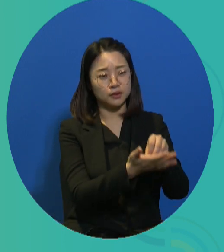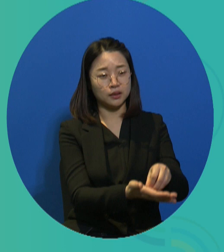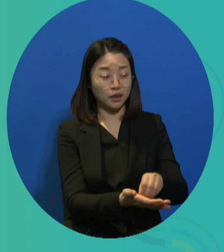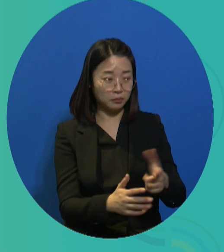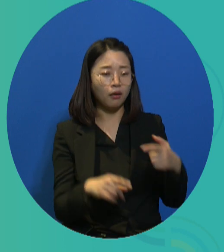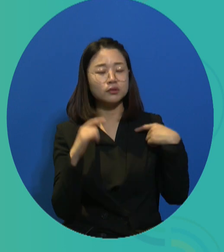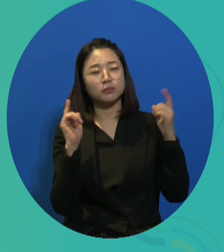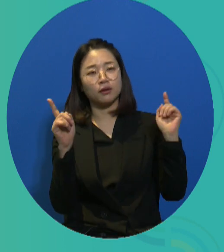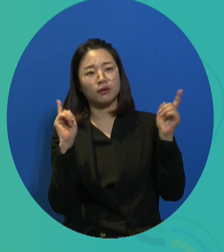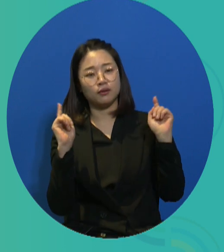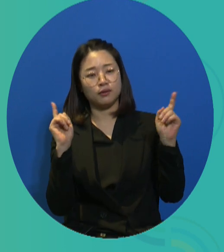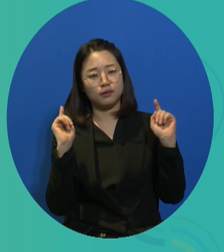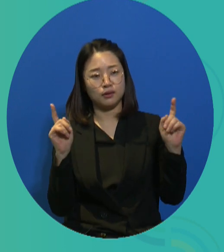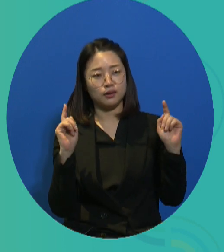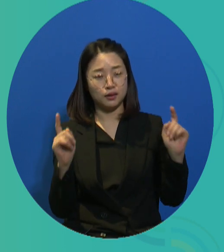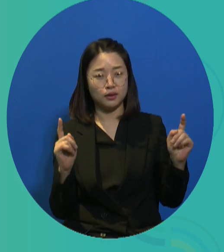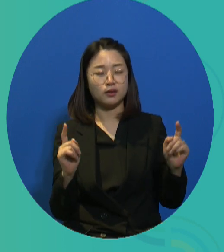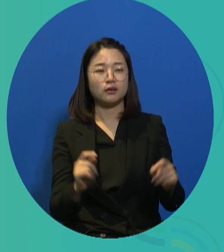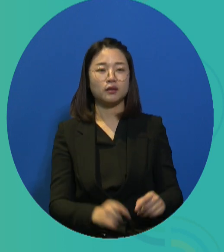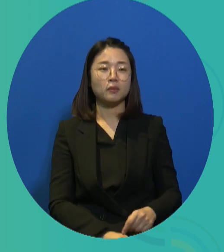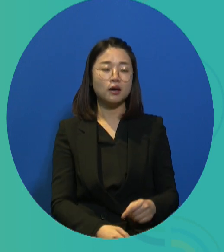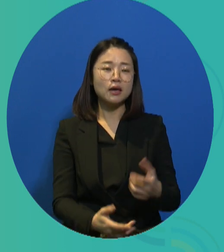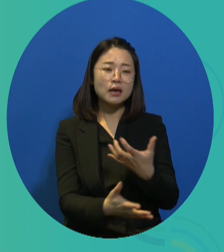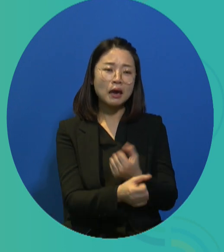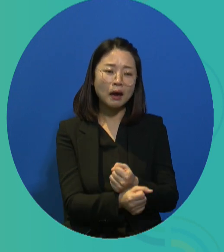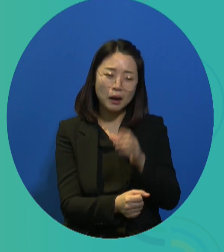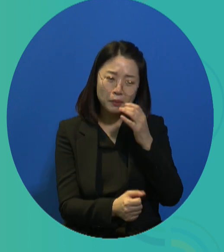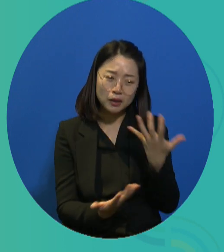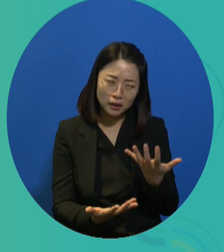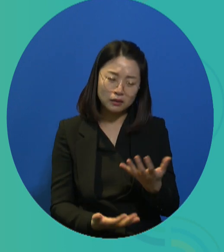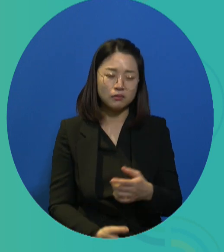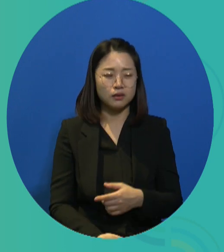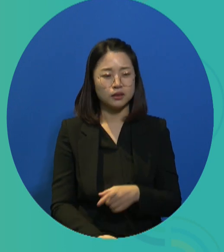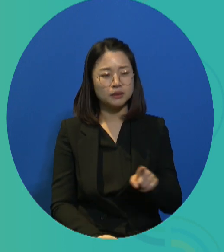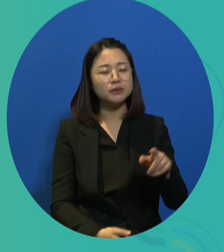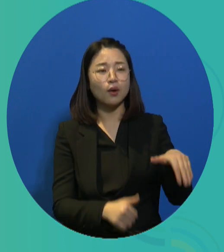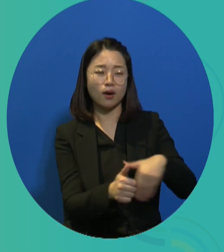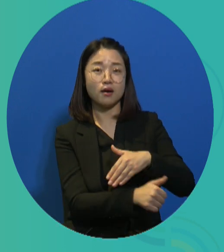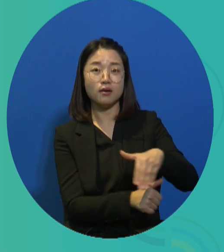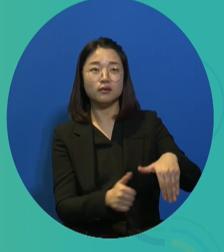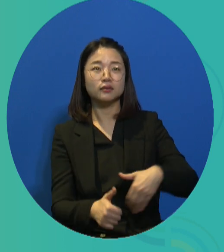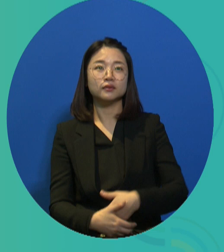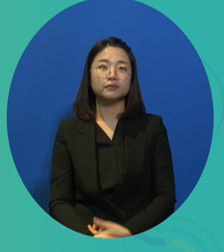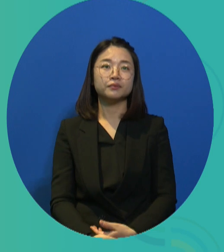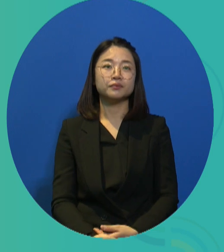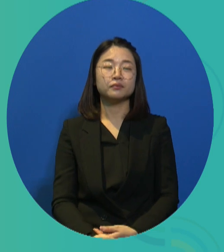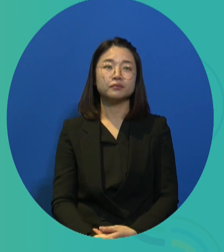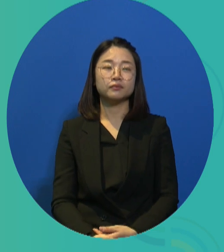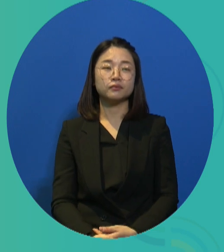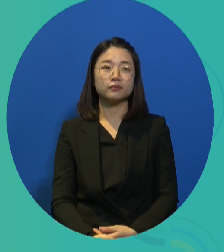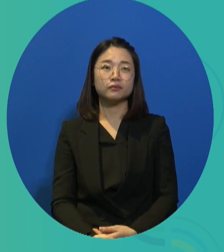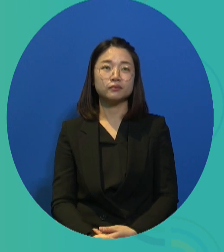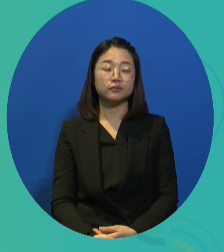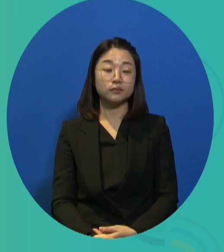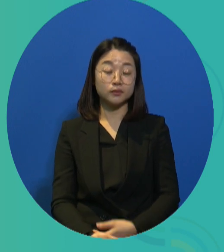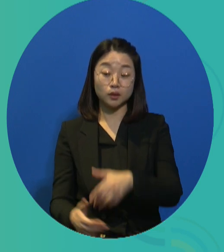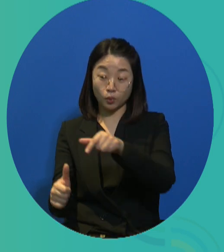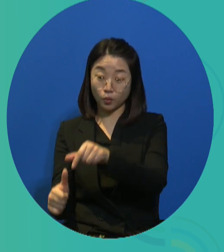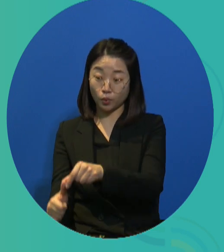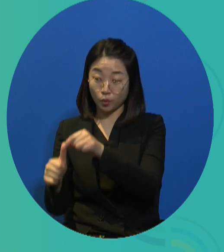to gain sufficient income and they may be involved in informal employment or irregular works.